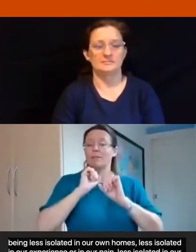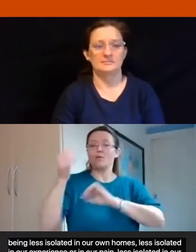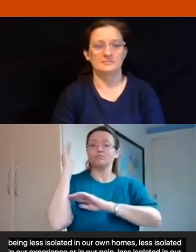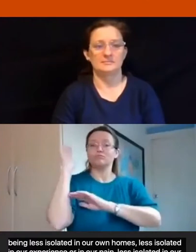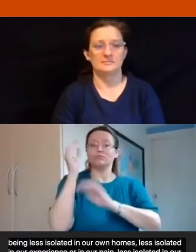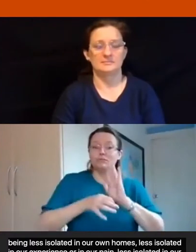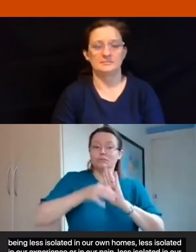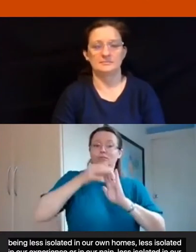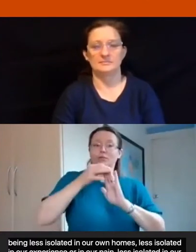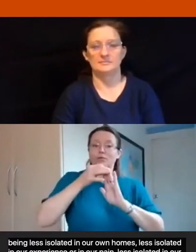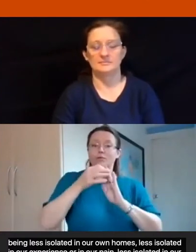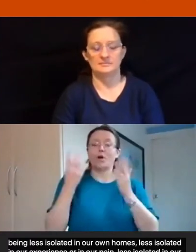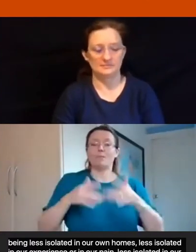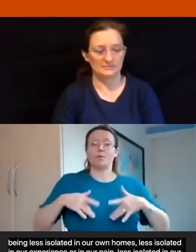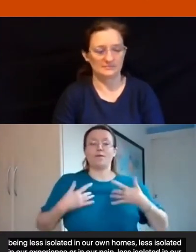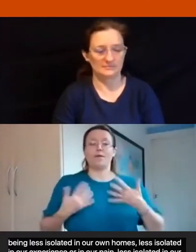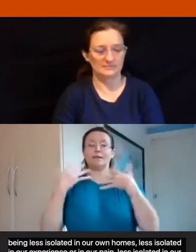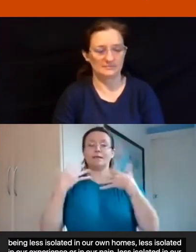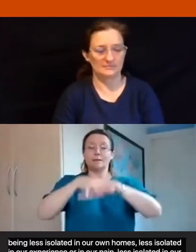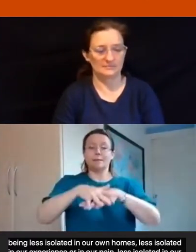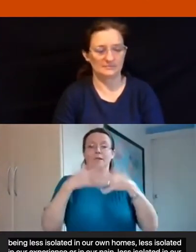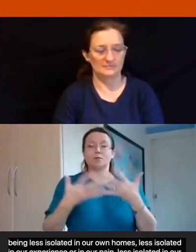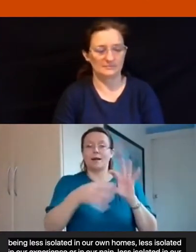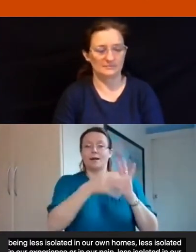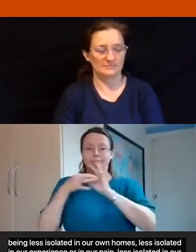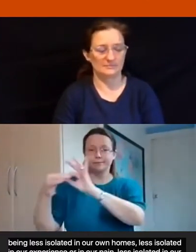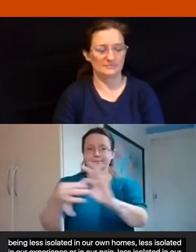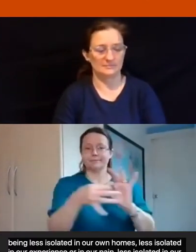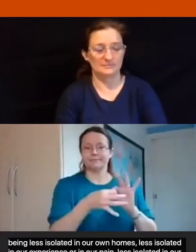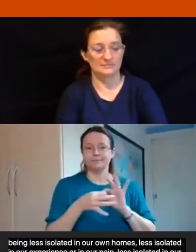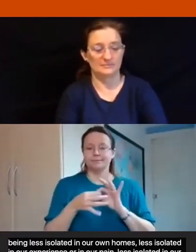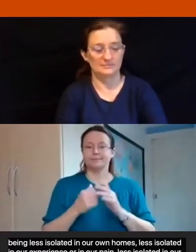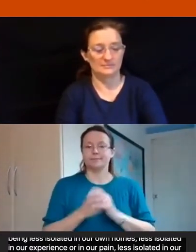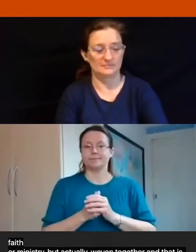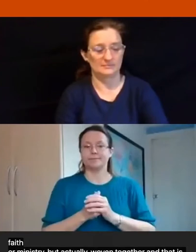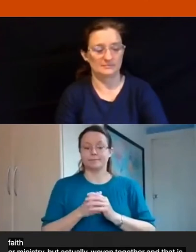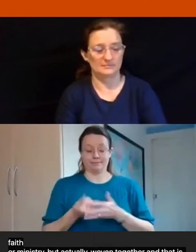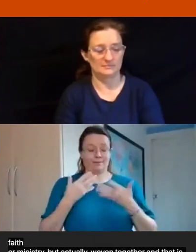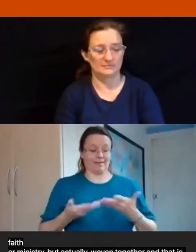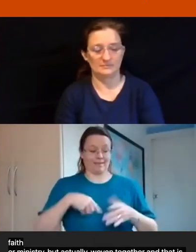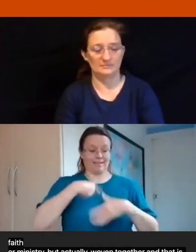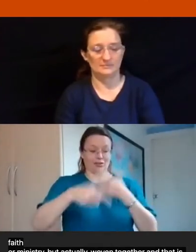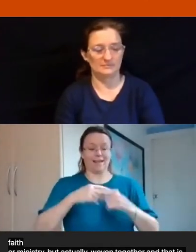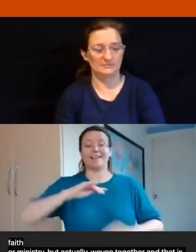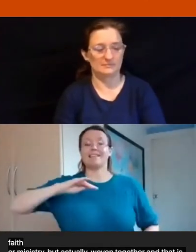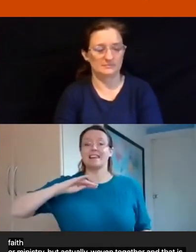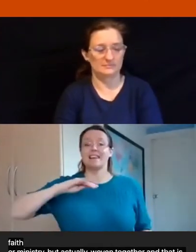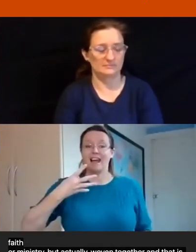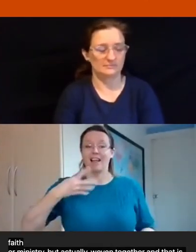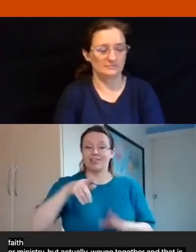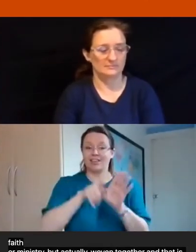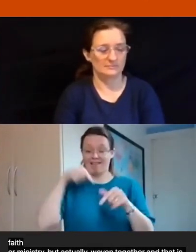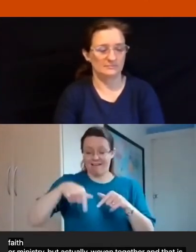together and that is what we hope today will bring this is our ninth annual conference on disability and church